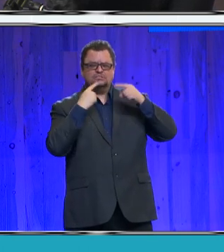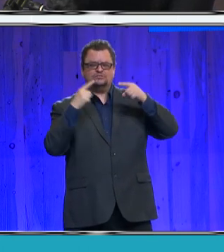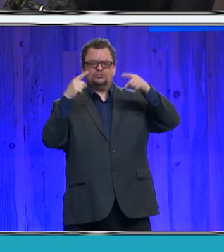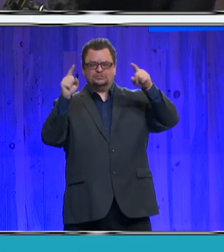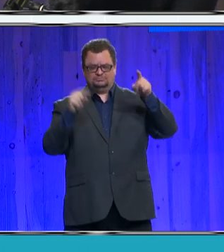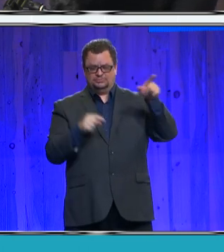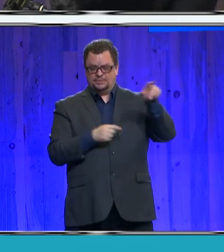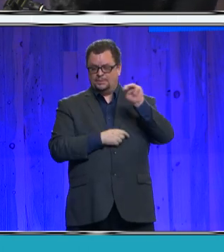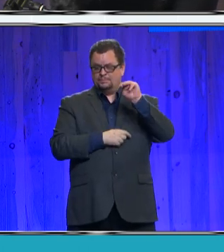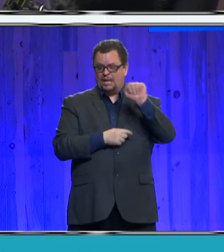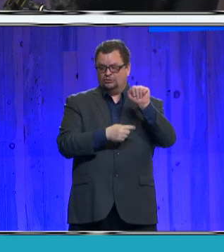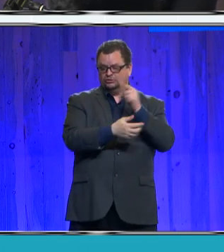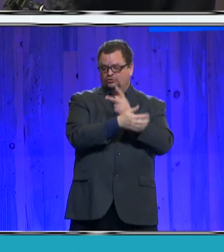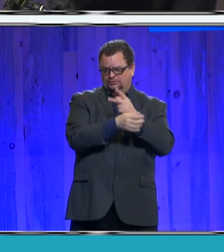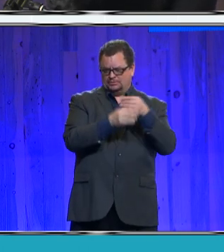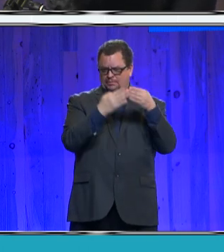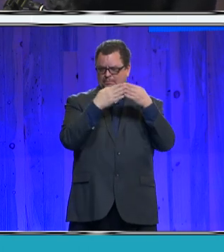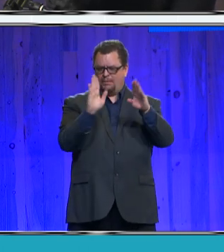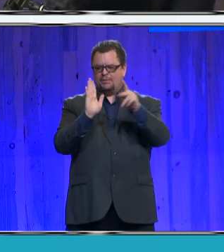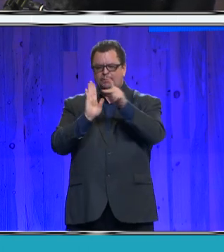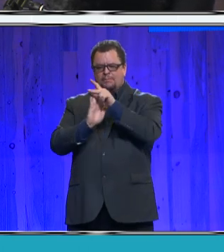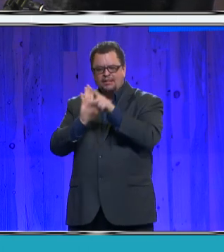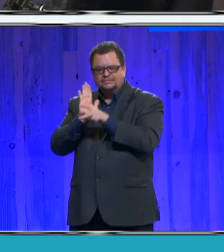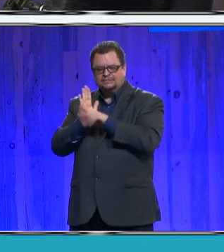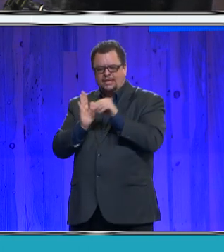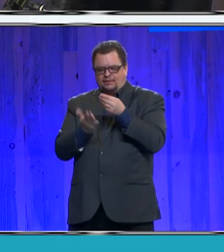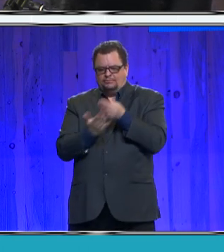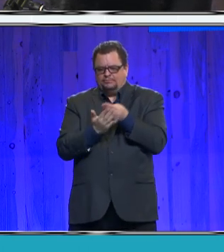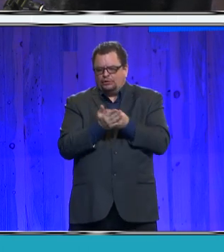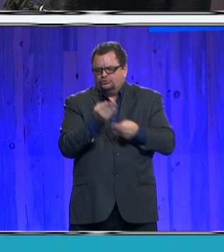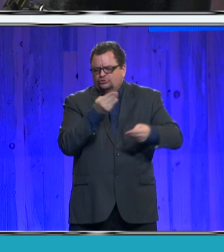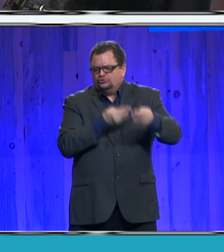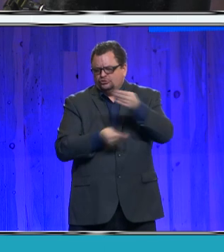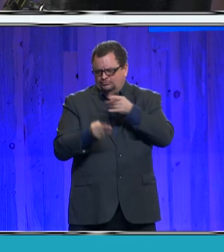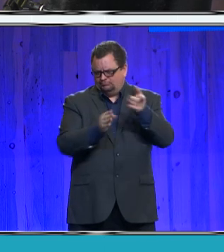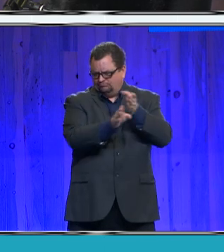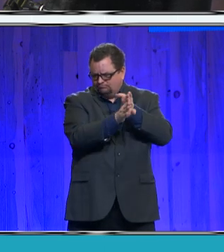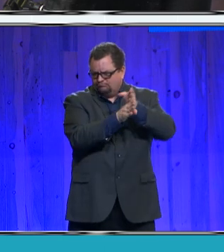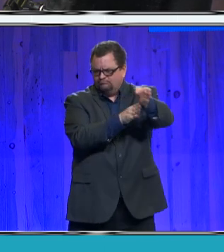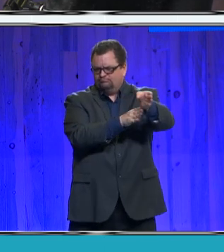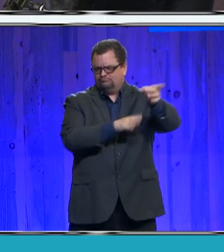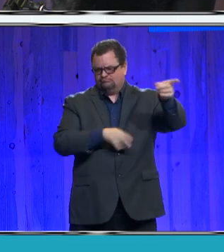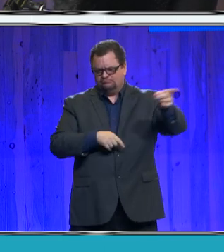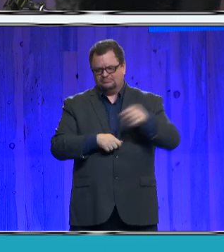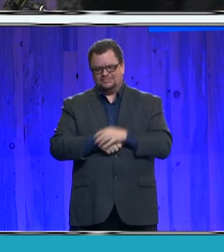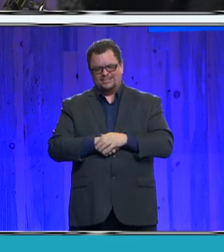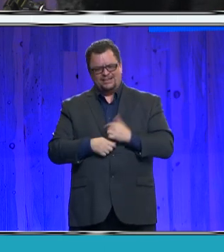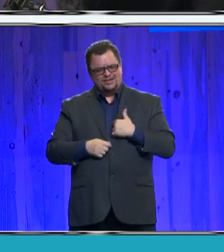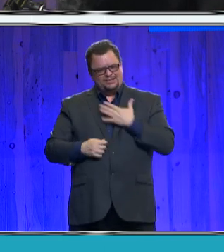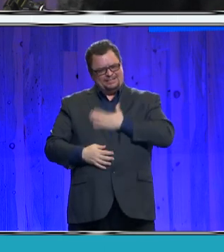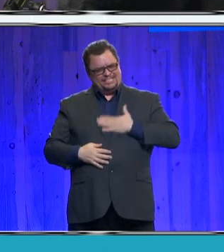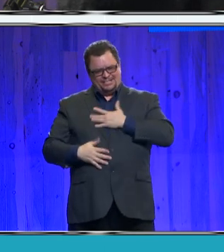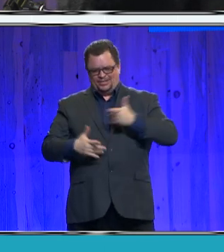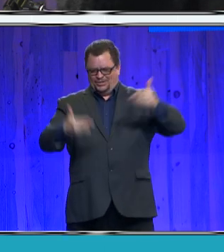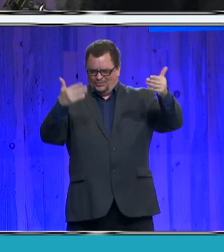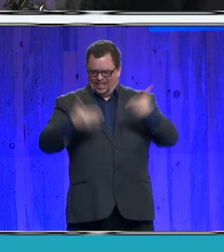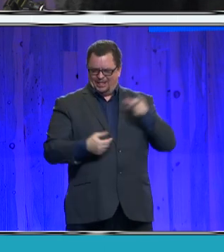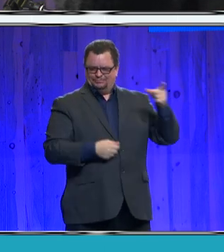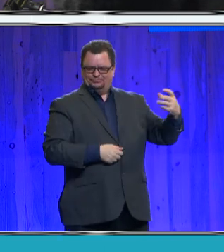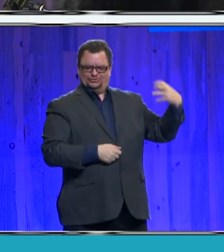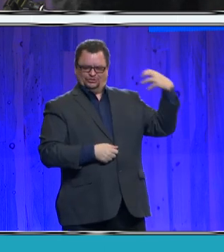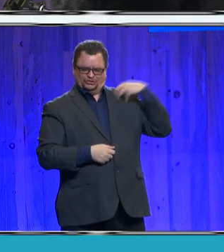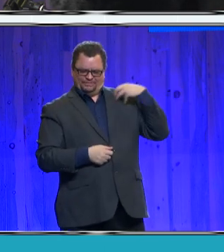degree in public policy and budgeting. Will you please join me in giving a warm welcome to the Chair of the Board of El Paso County